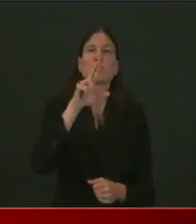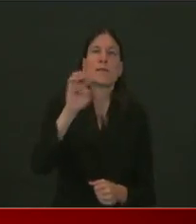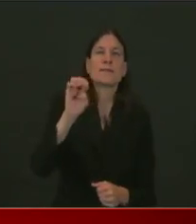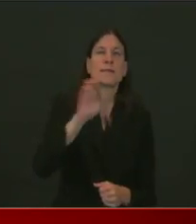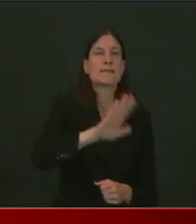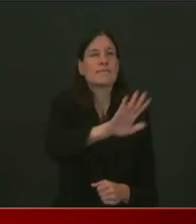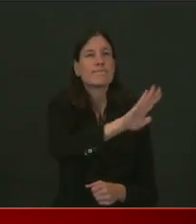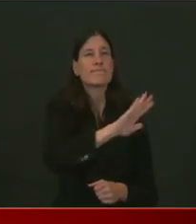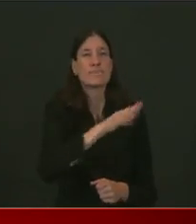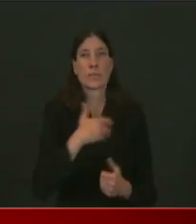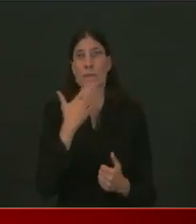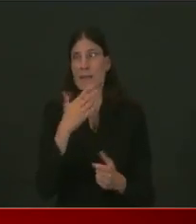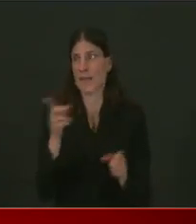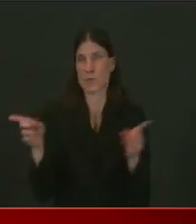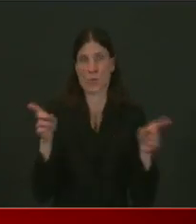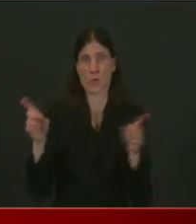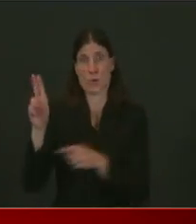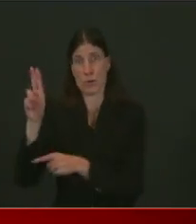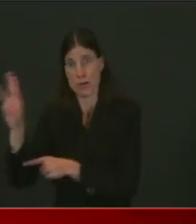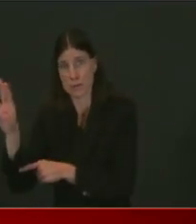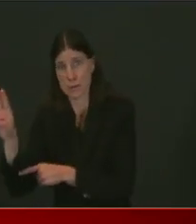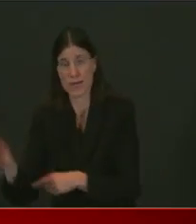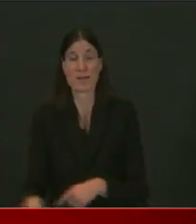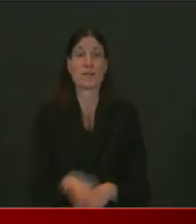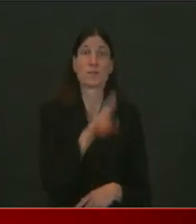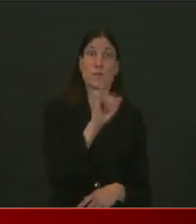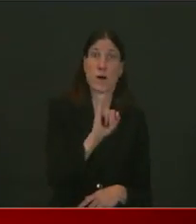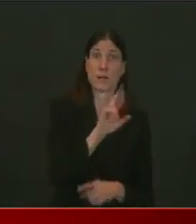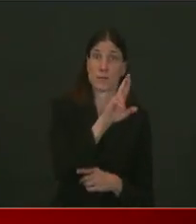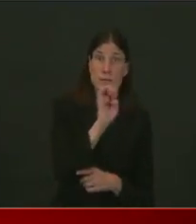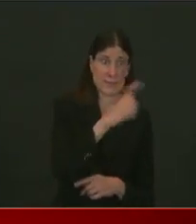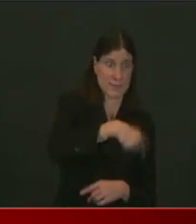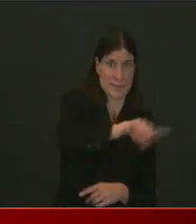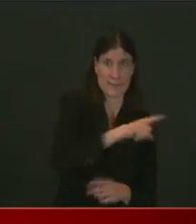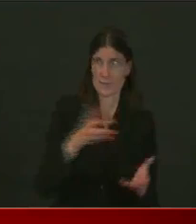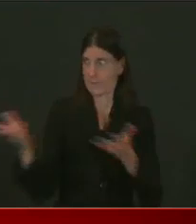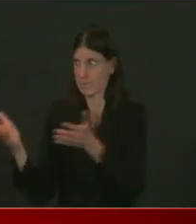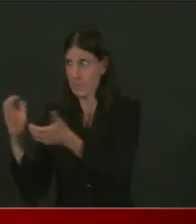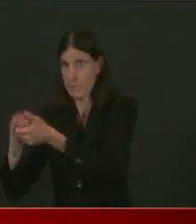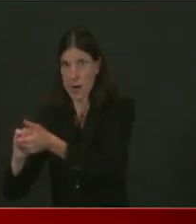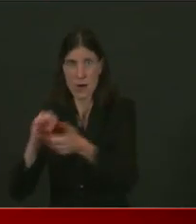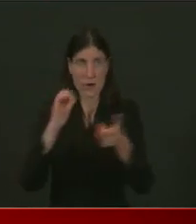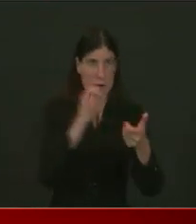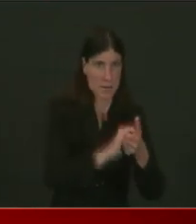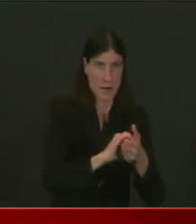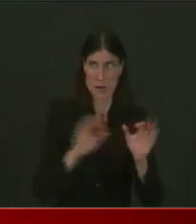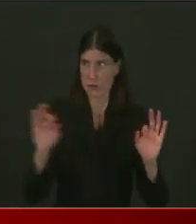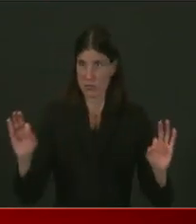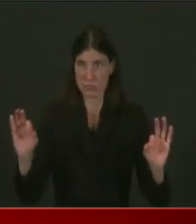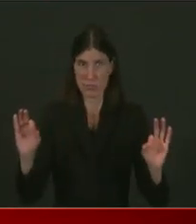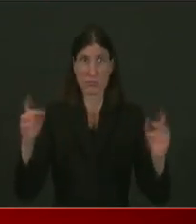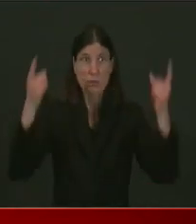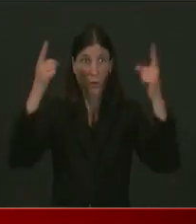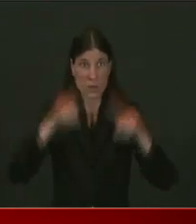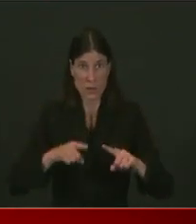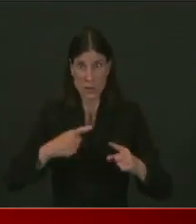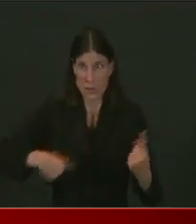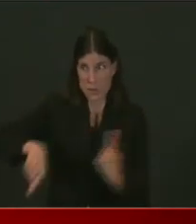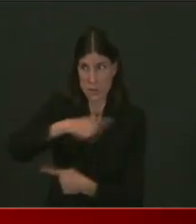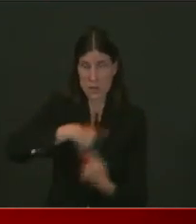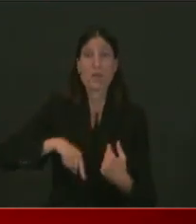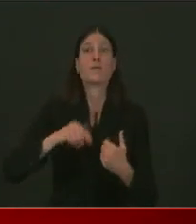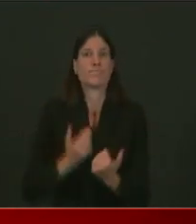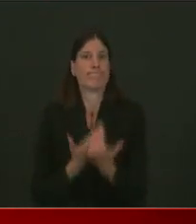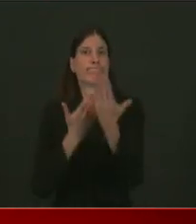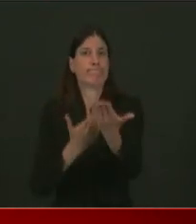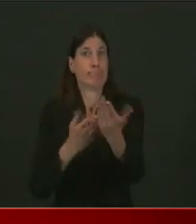try to figure out a creative solution here. So here's my challenge to the landlords of Rhode Island. I'm challenging you to pledge